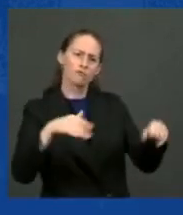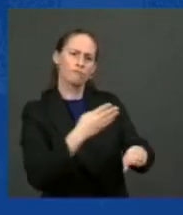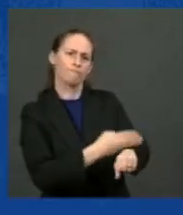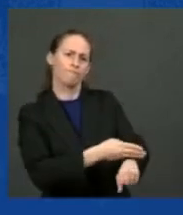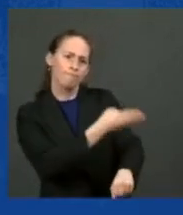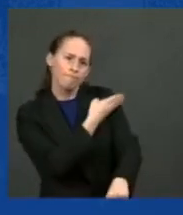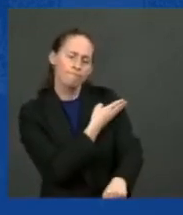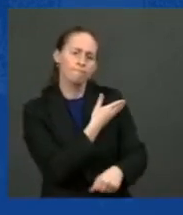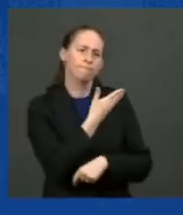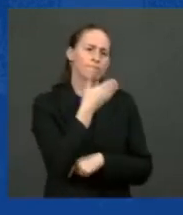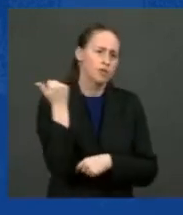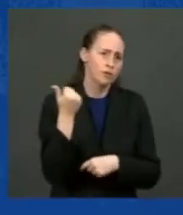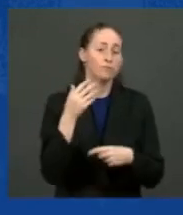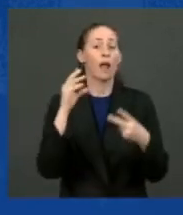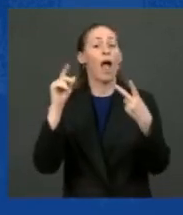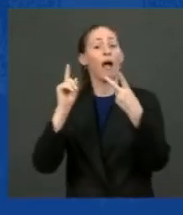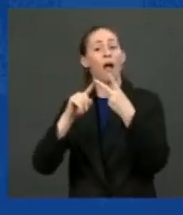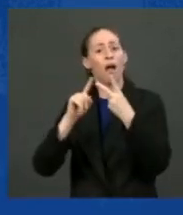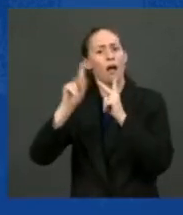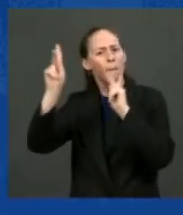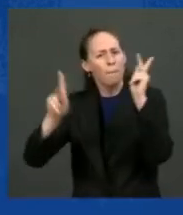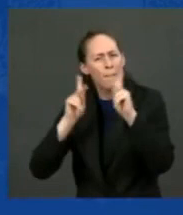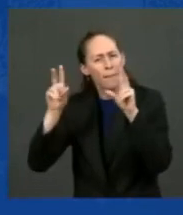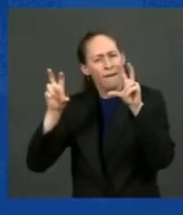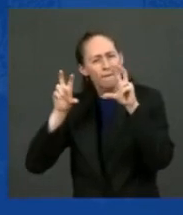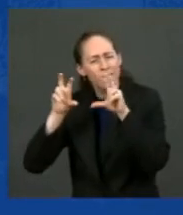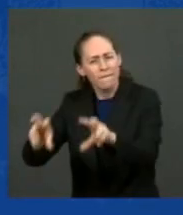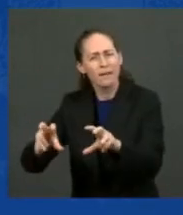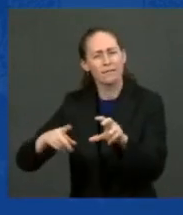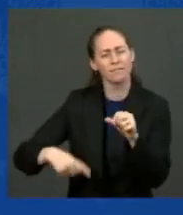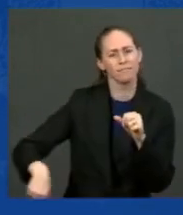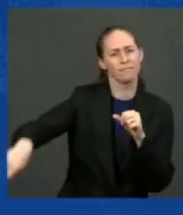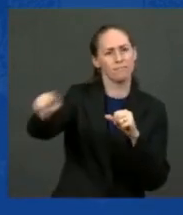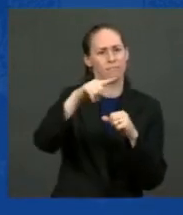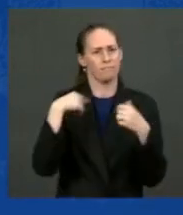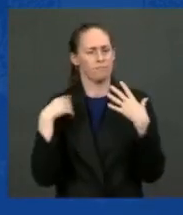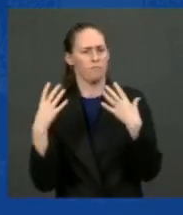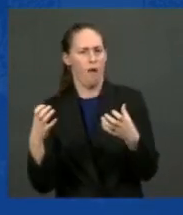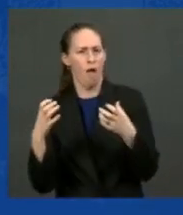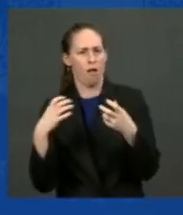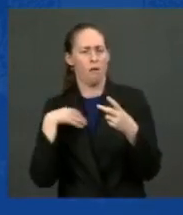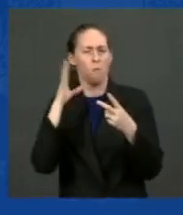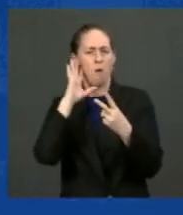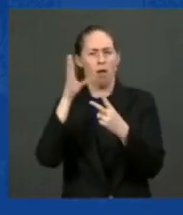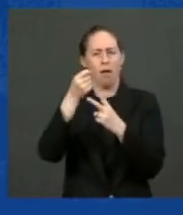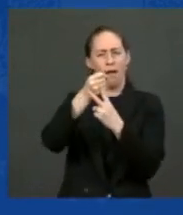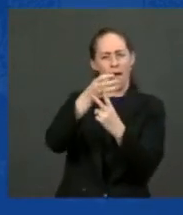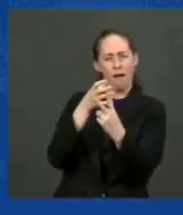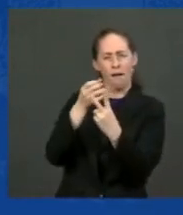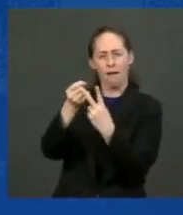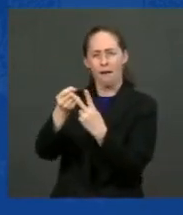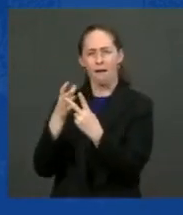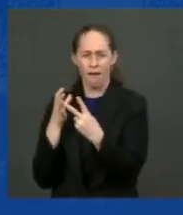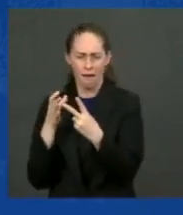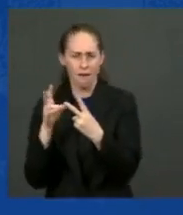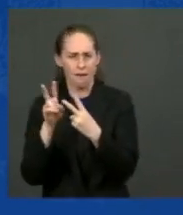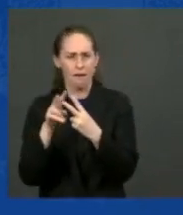invest in our human infrastructure. I'll talk about both these bills in just a moment. But first, I want to set one thing straight.